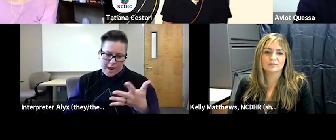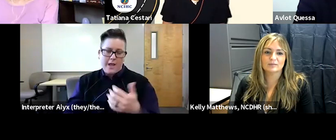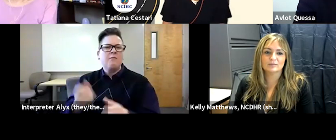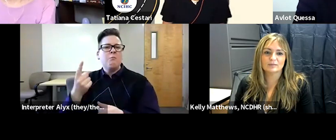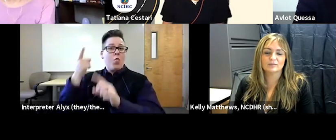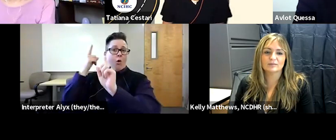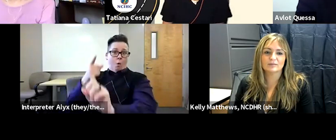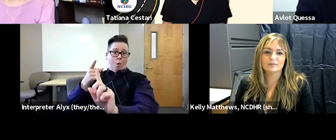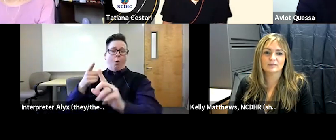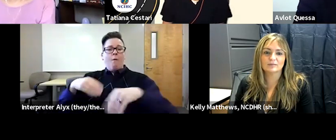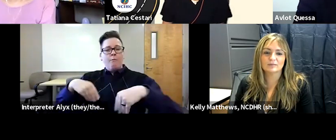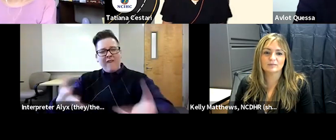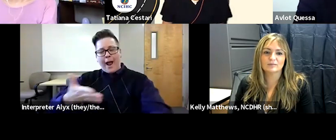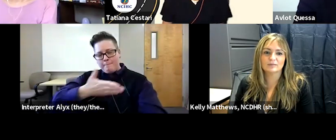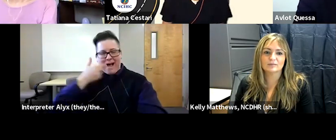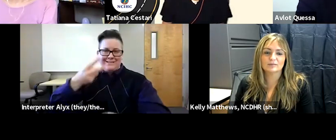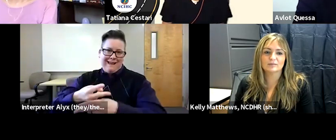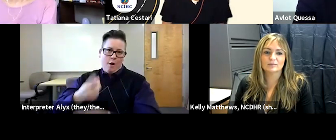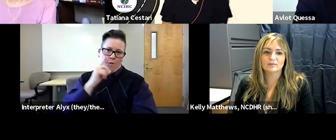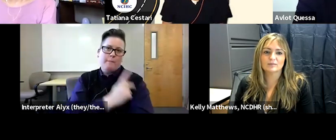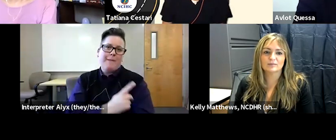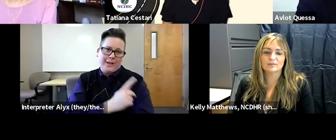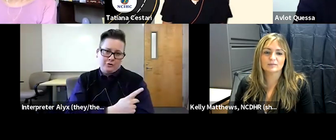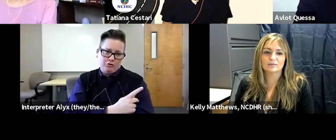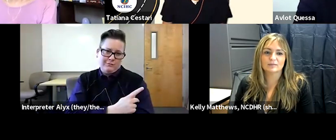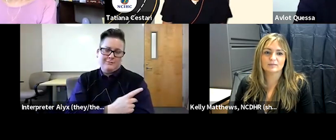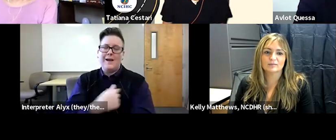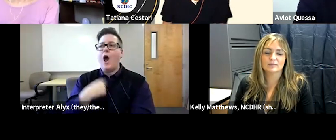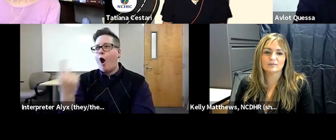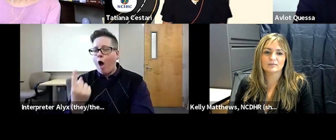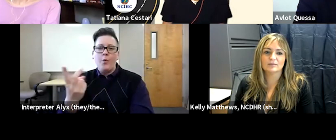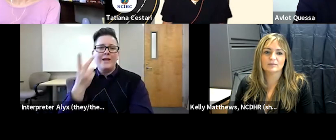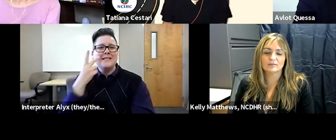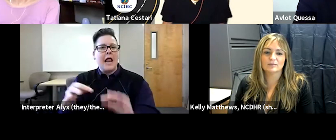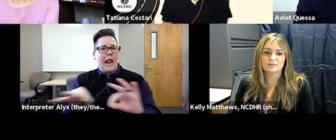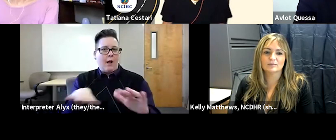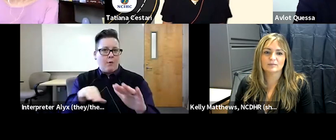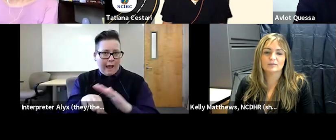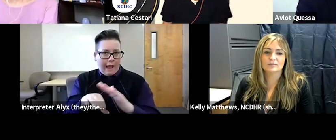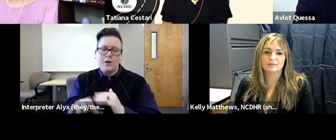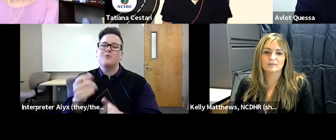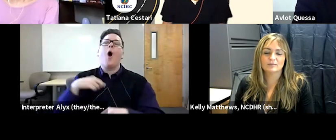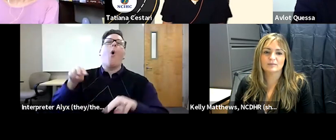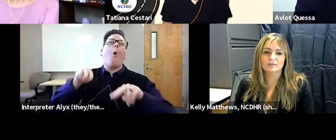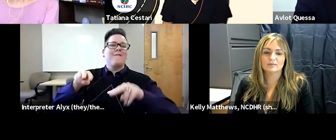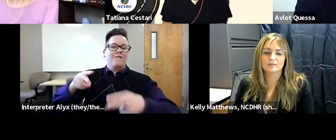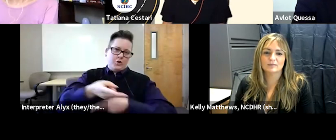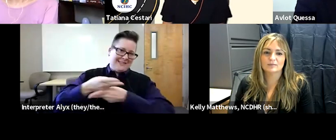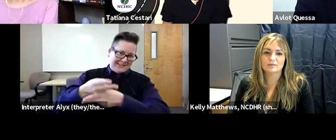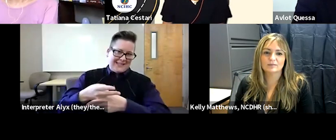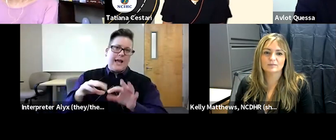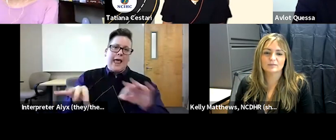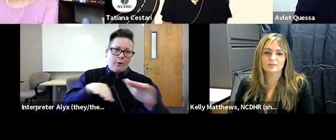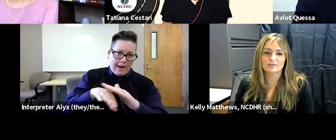in mind to provide the best care for our patients so i oversee our language access we also oversee inpatient